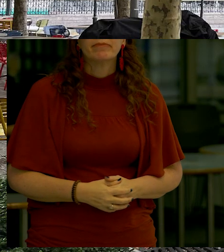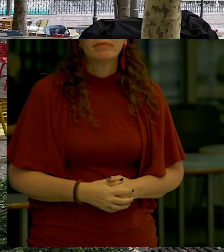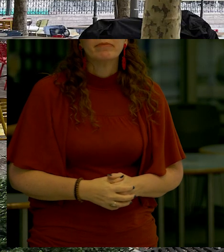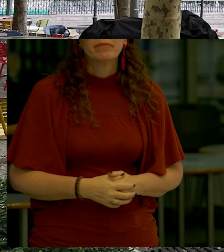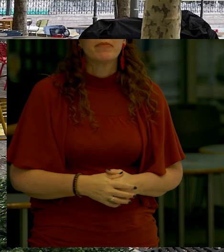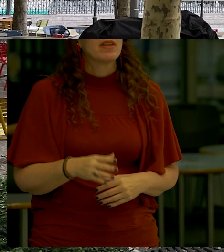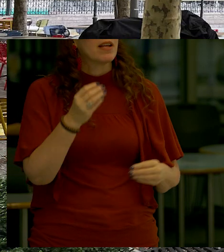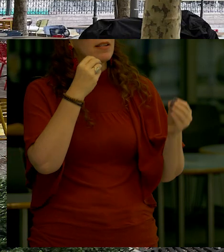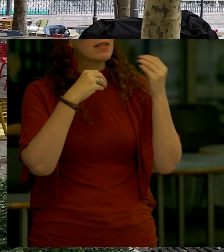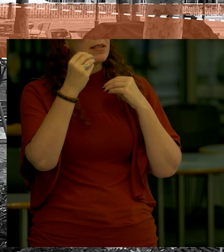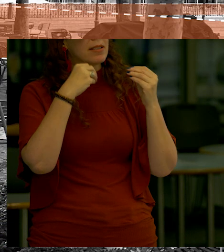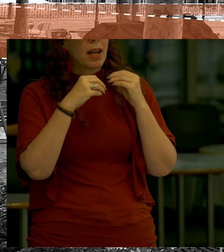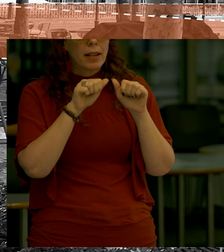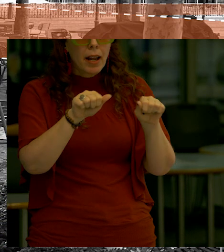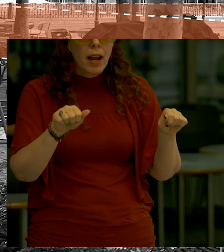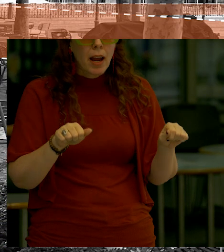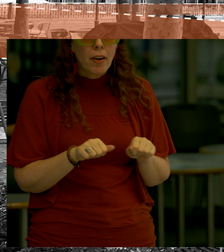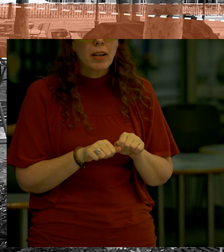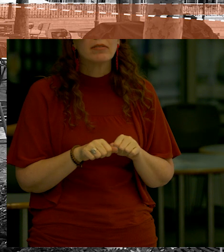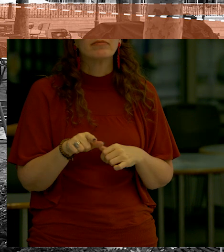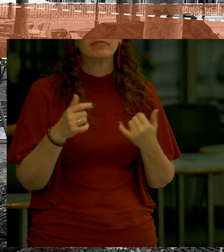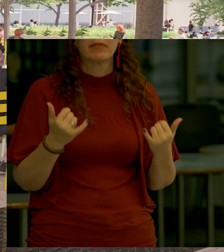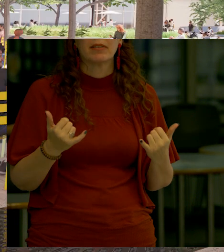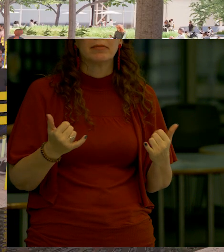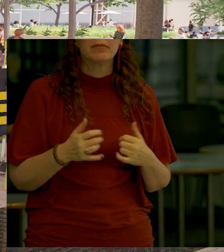the dining area in Reach 5 there's the elements